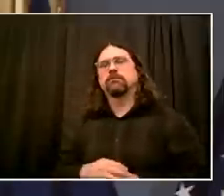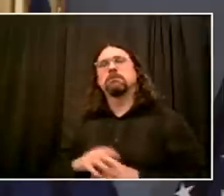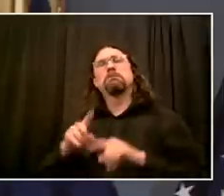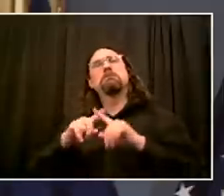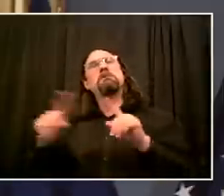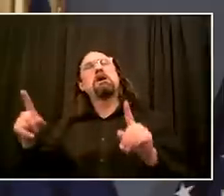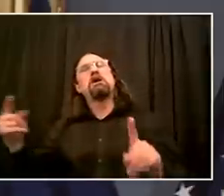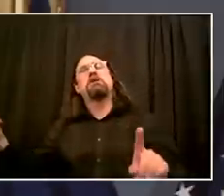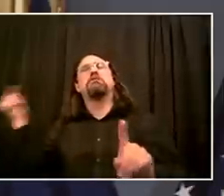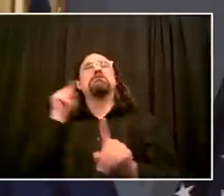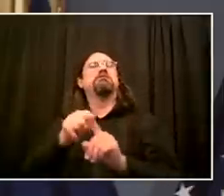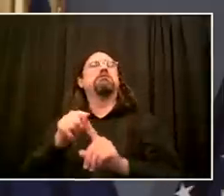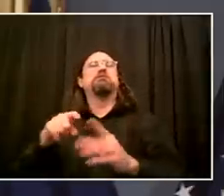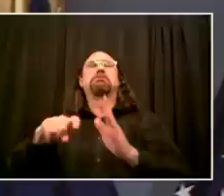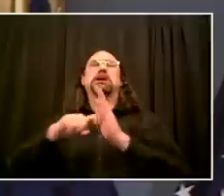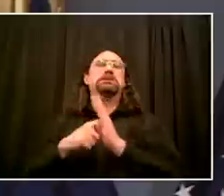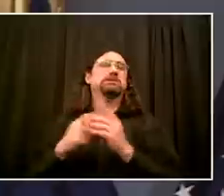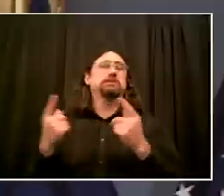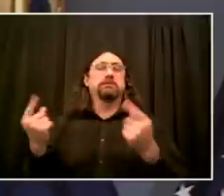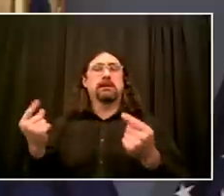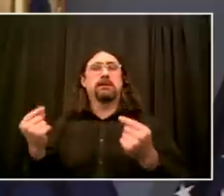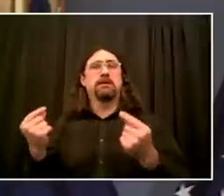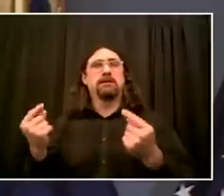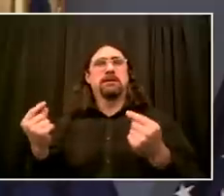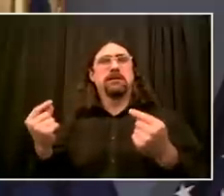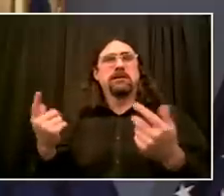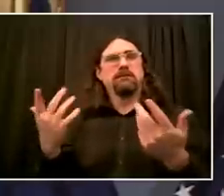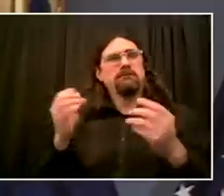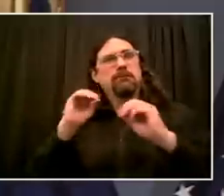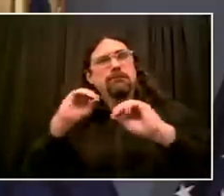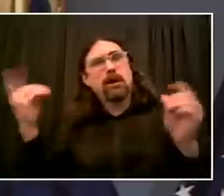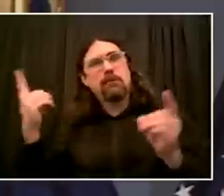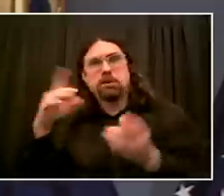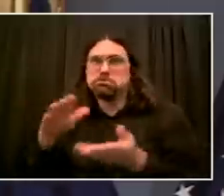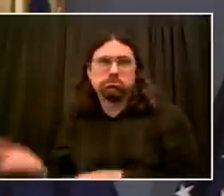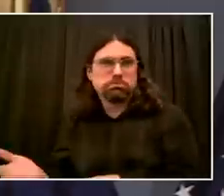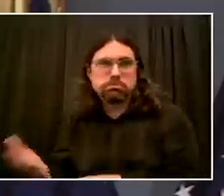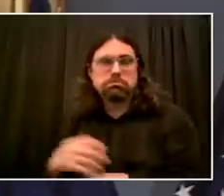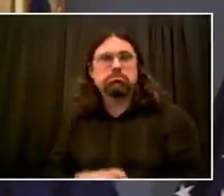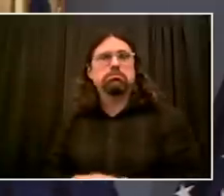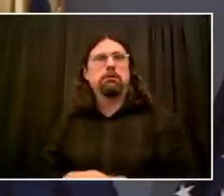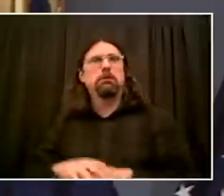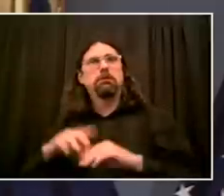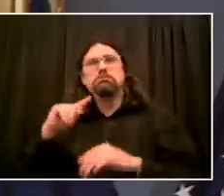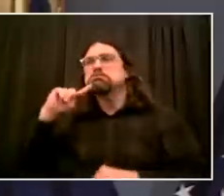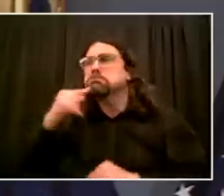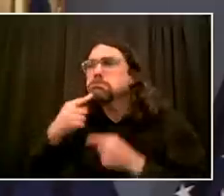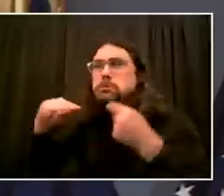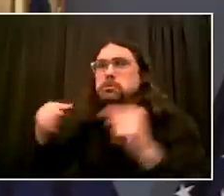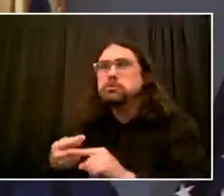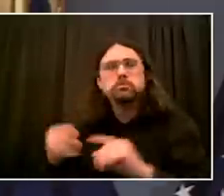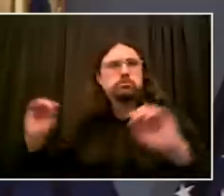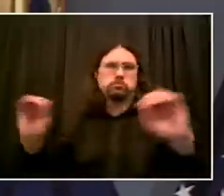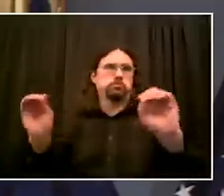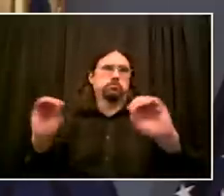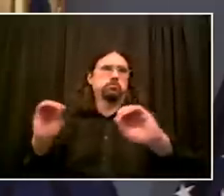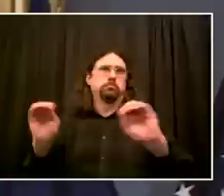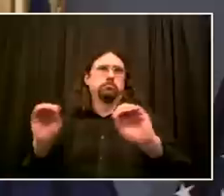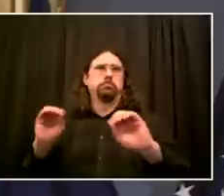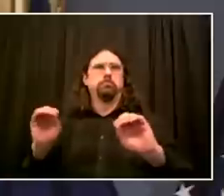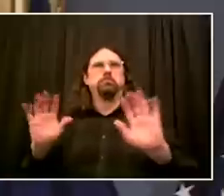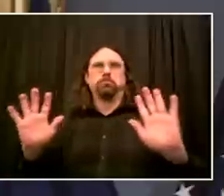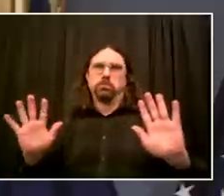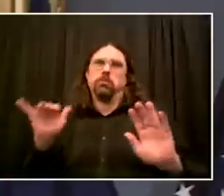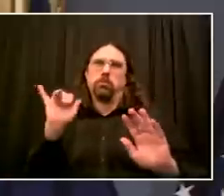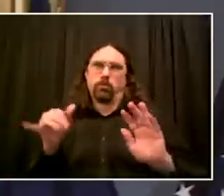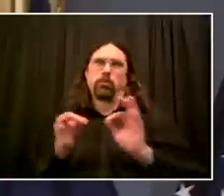points around the city where something was happened. Think about thousands upon thousands of NYPD officers deployed to address the